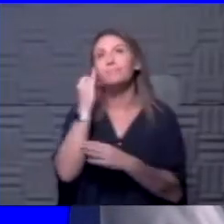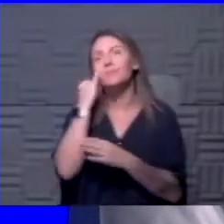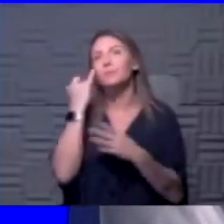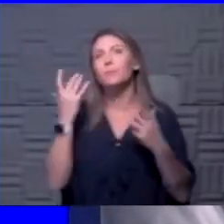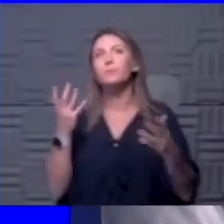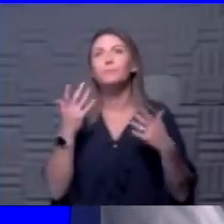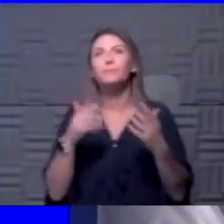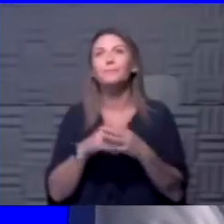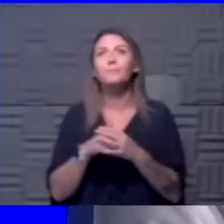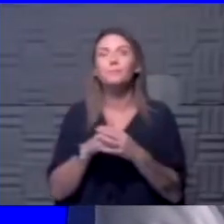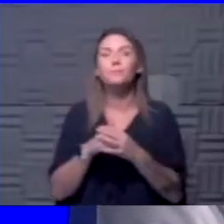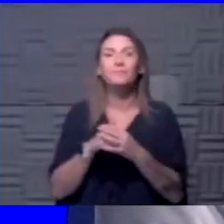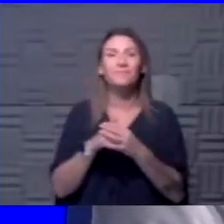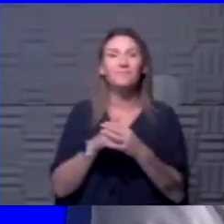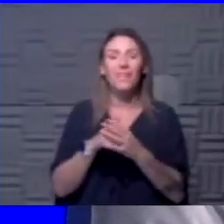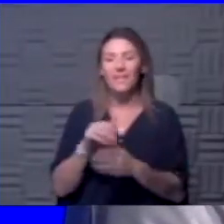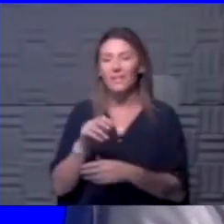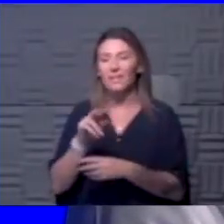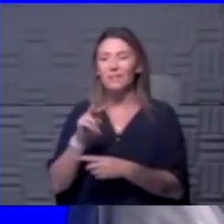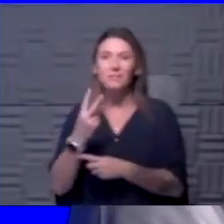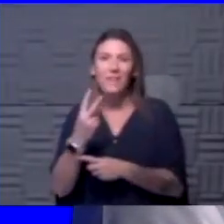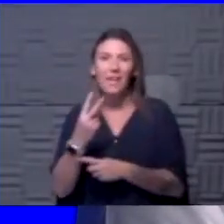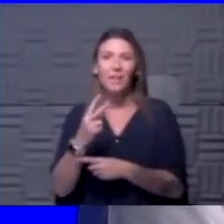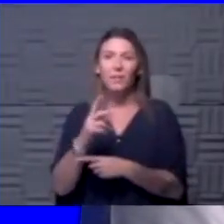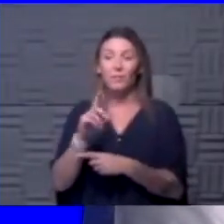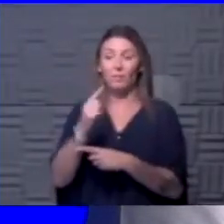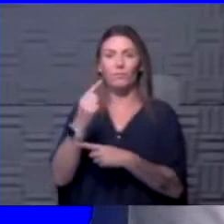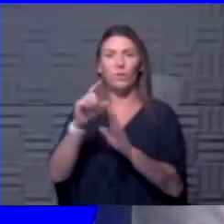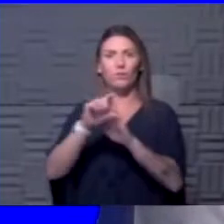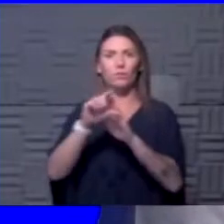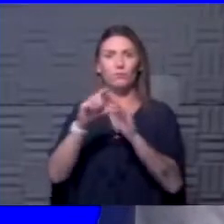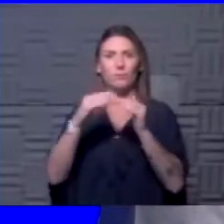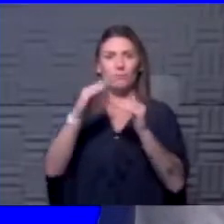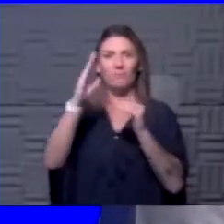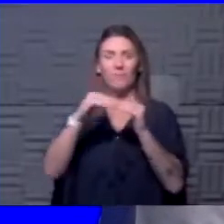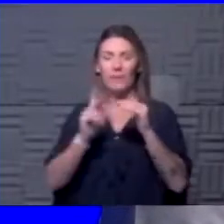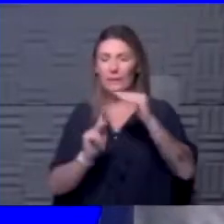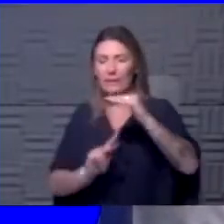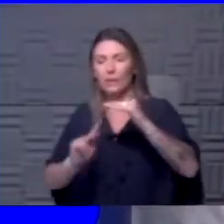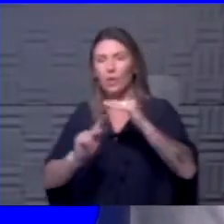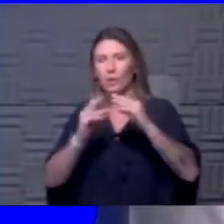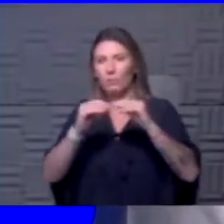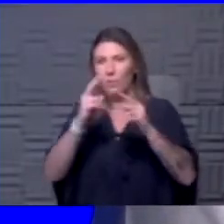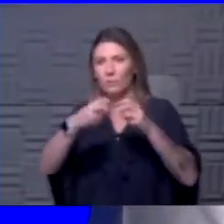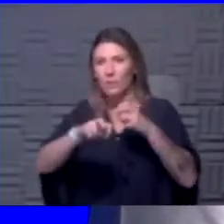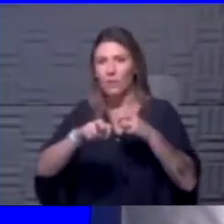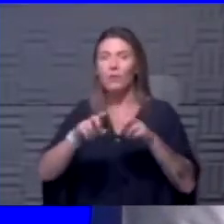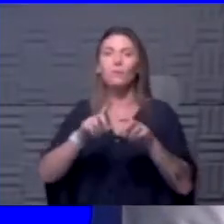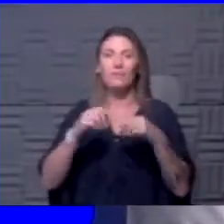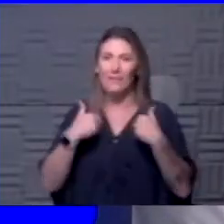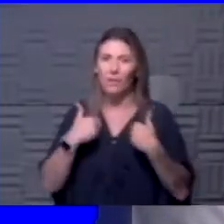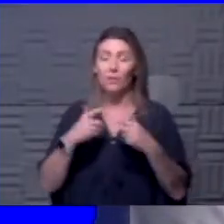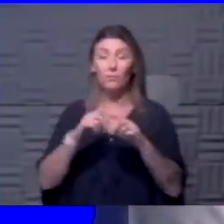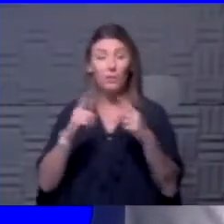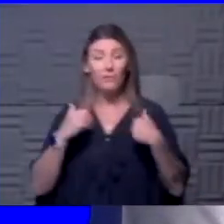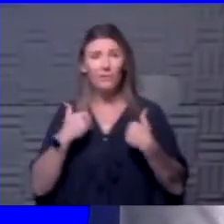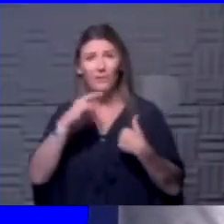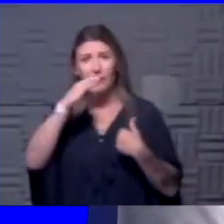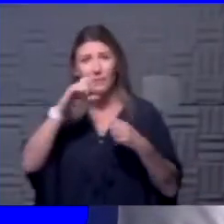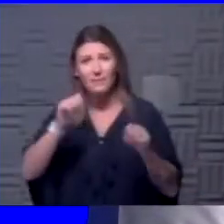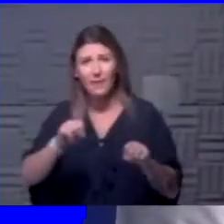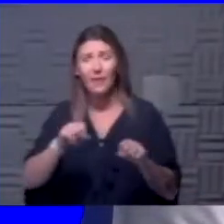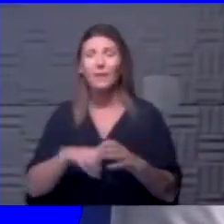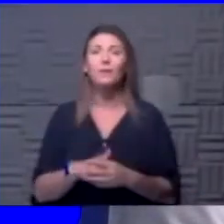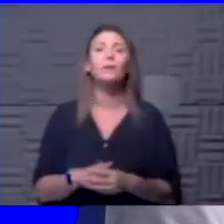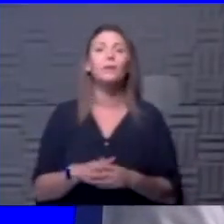second, first grade and above, you know, kindergarten is probably a little bit more difficult for the younger, but even the younger kids can do it. So